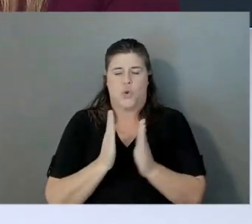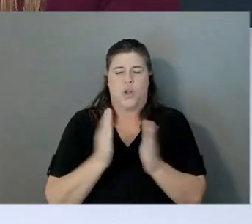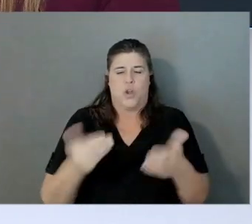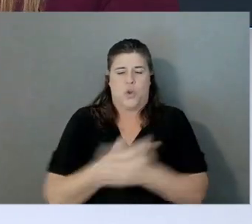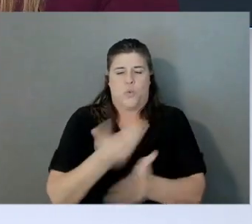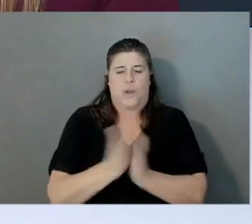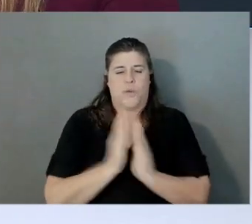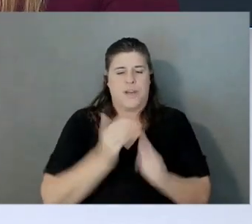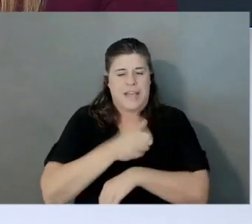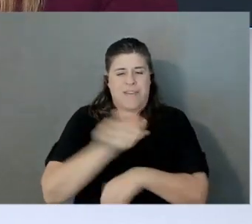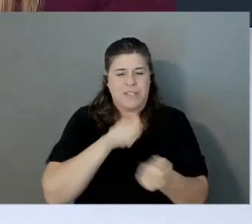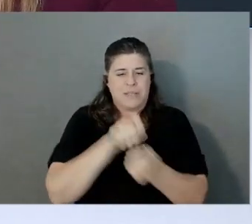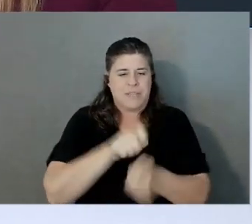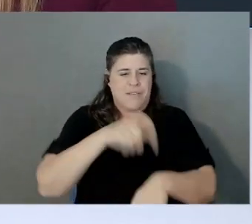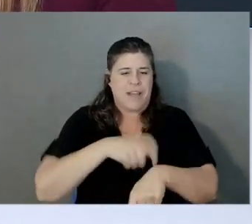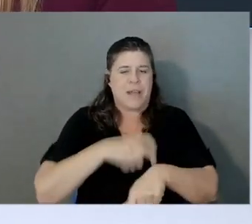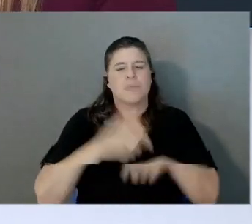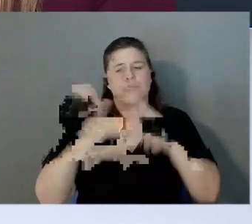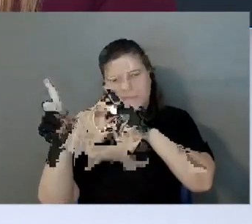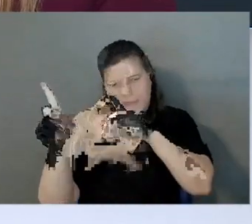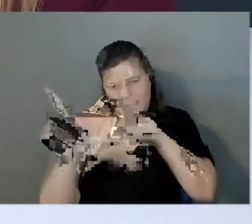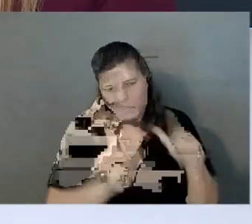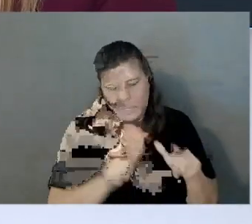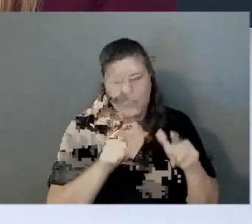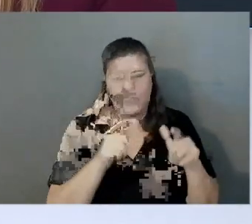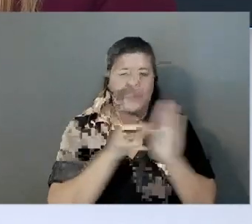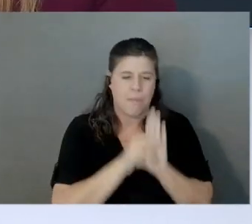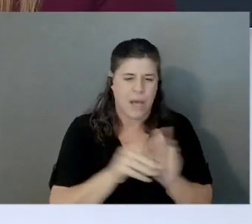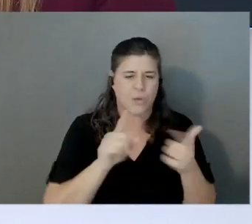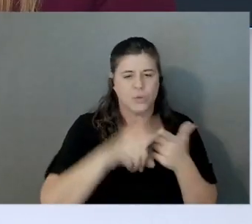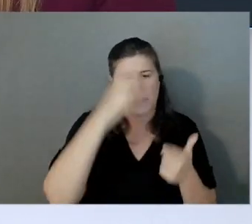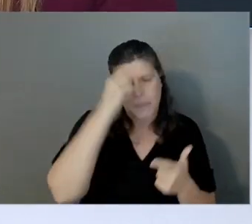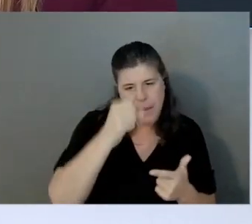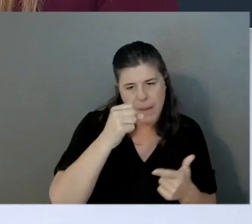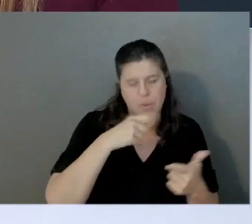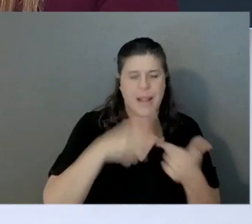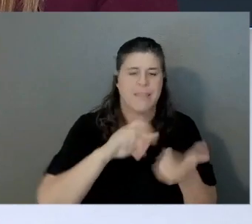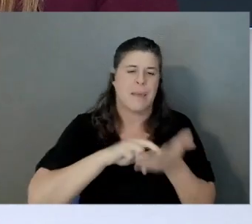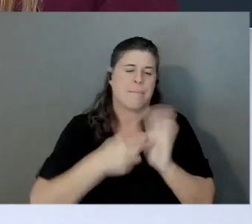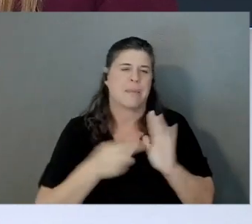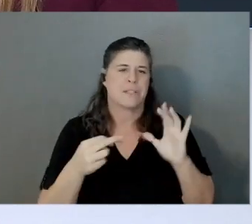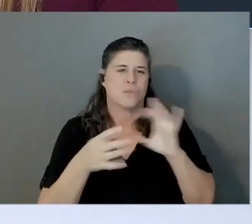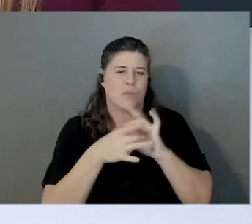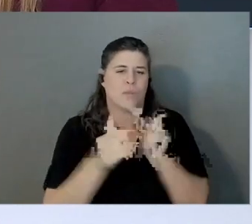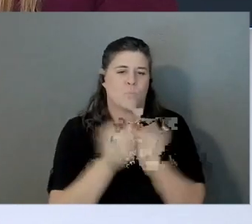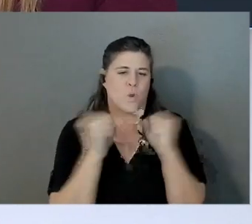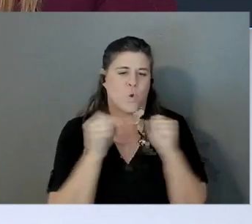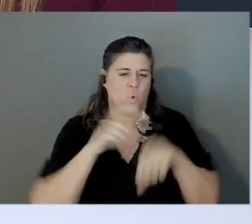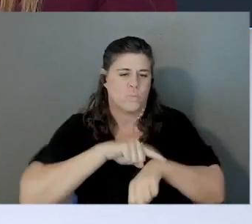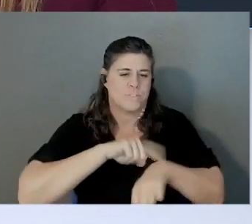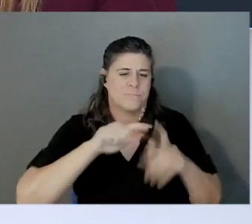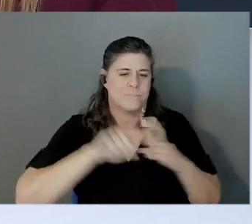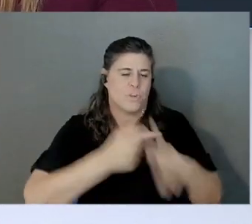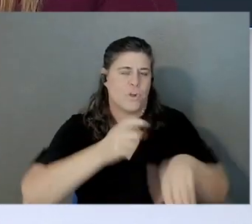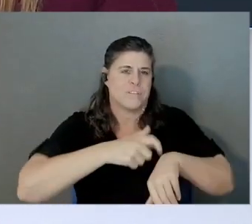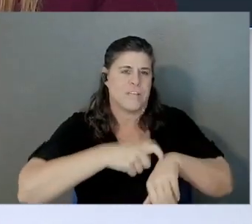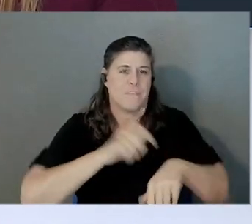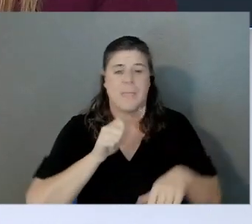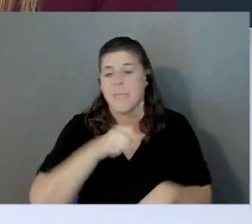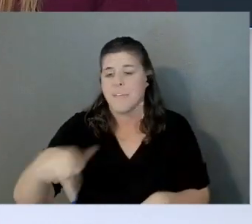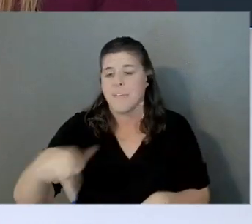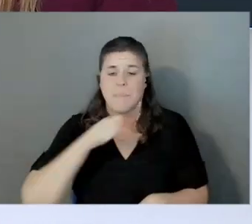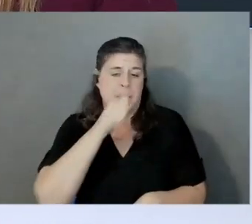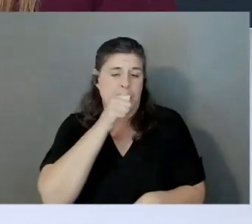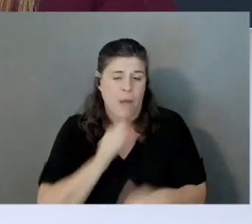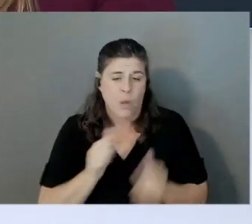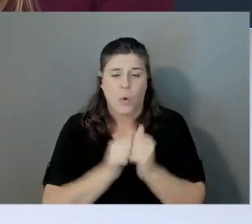download the model into the memory and that will basically lead to cold start time. So if applications are not tolerant of cold start times, they should